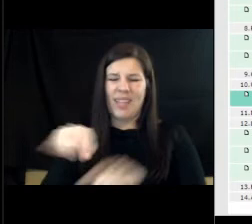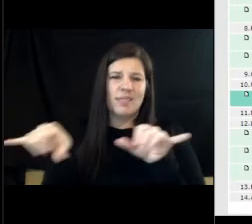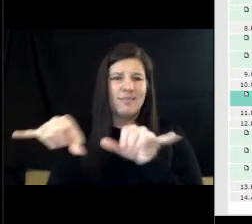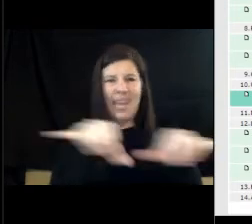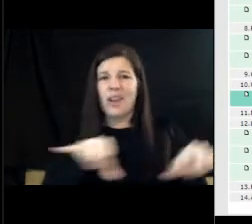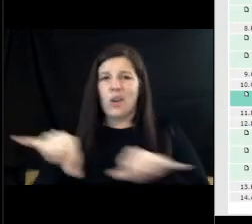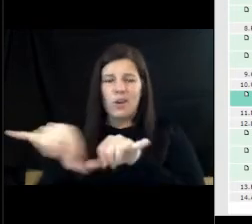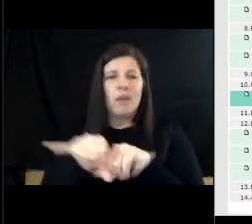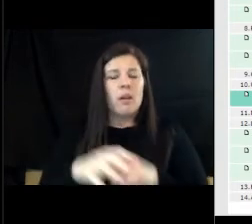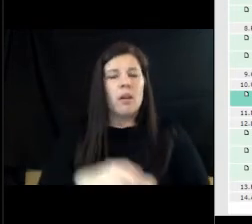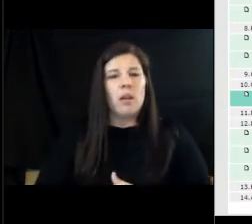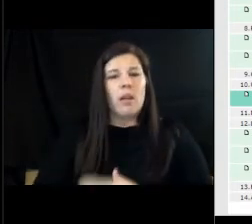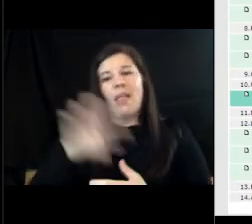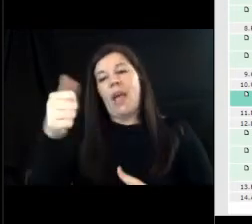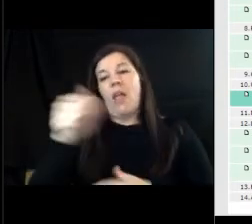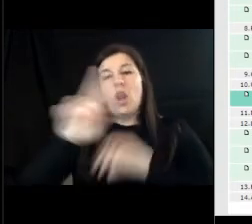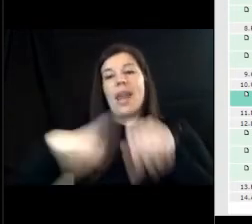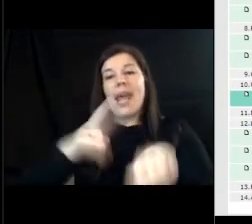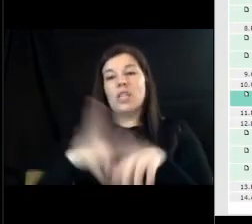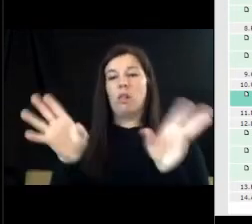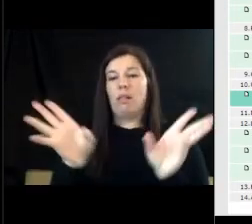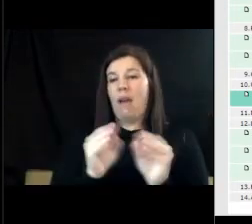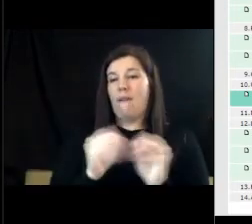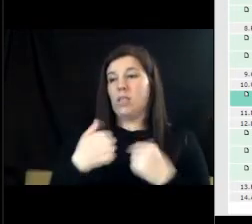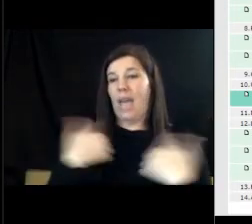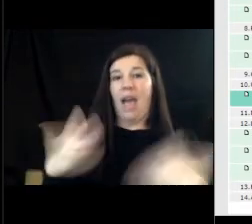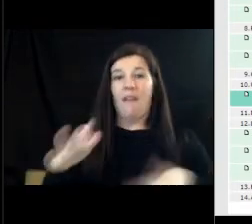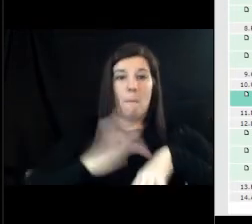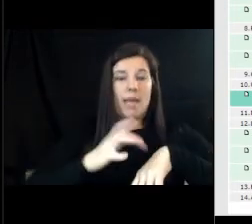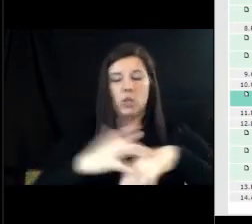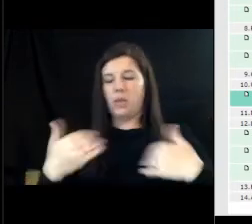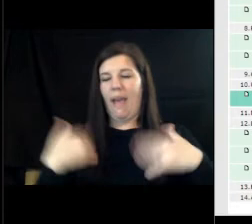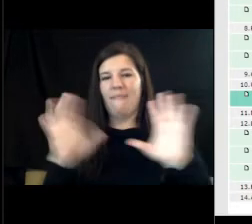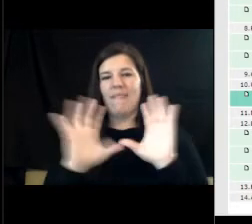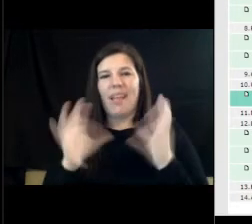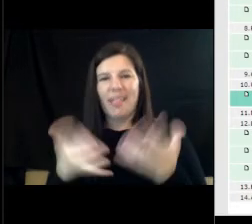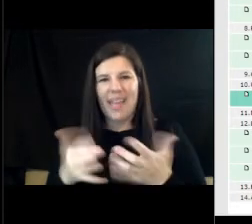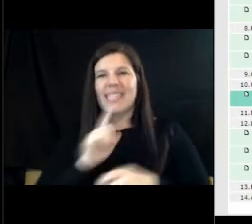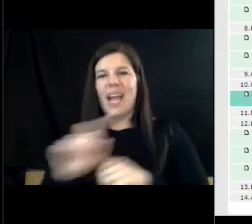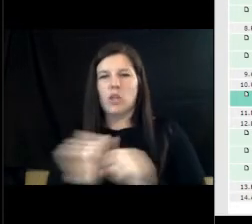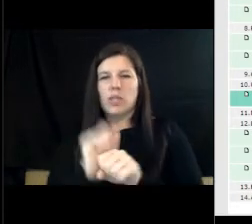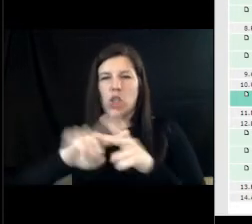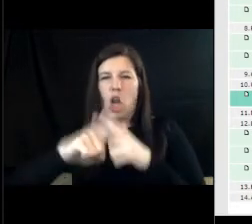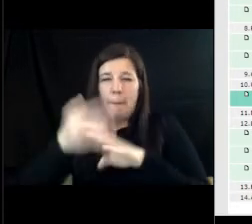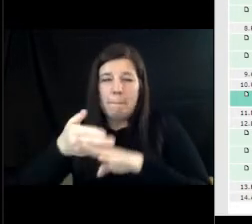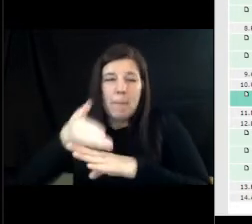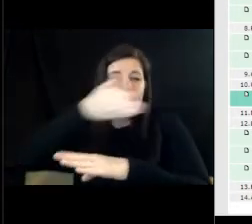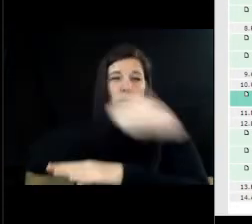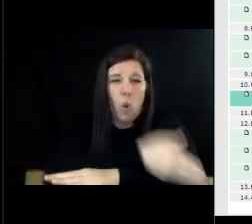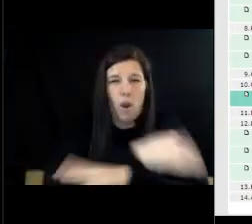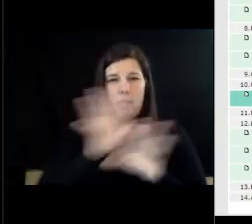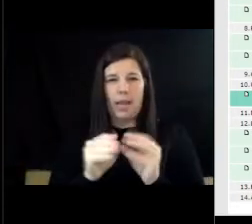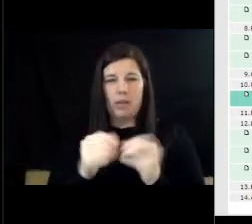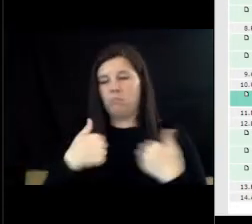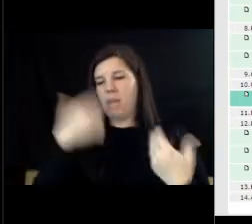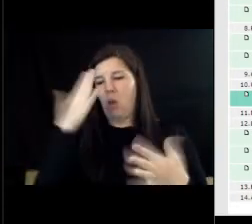of the other national conferences i went to they have classes preceding the actual conference and i wasn't sure if anybody else wanted to do that but